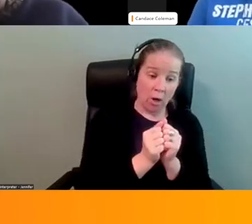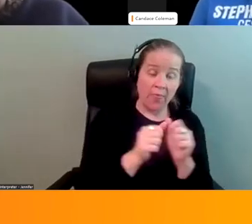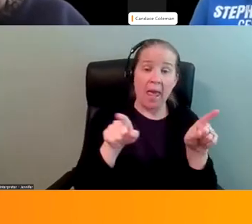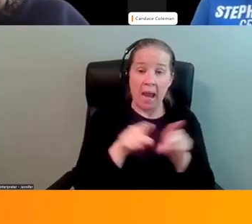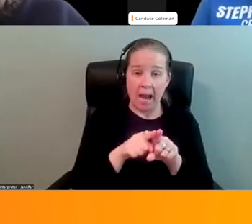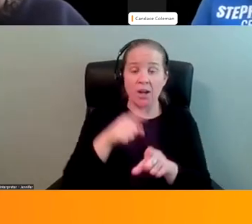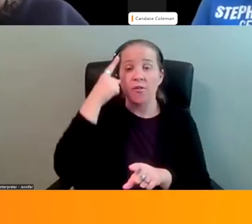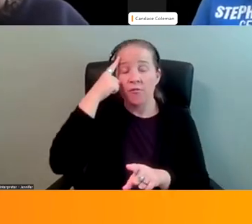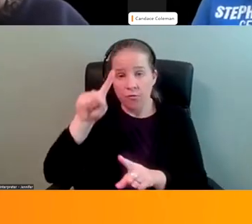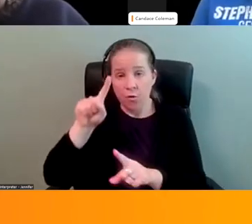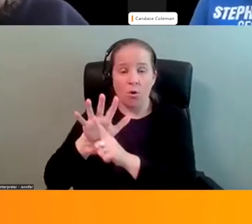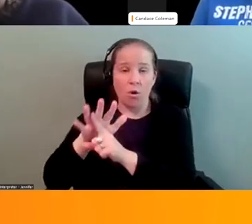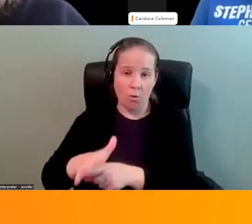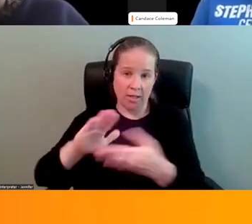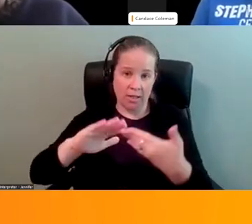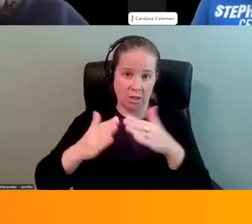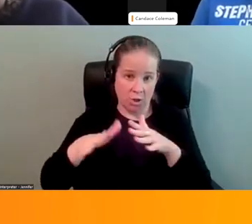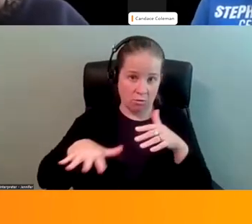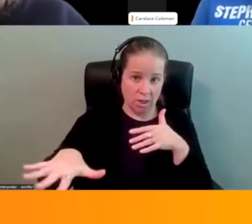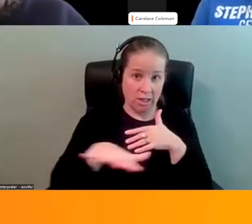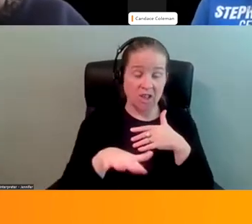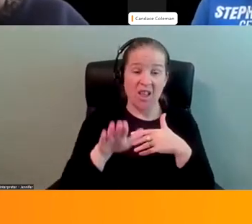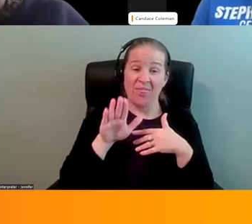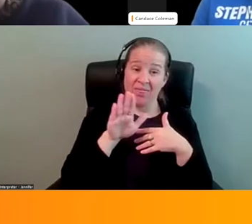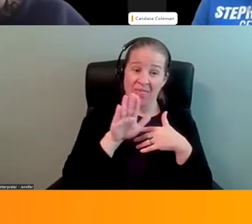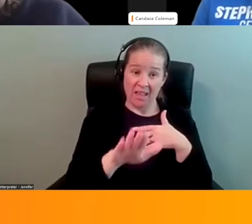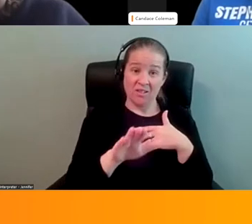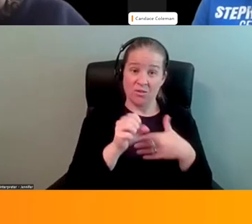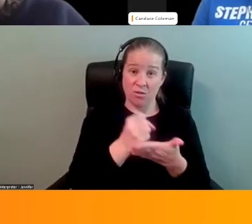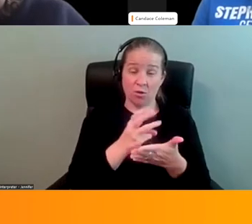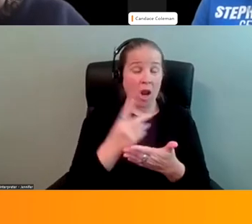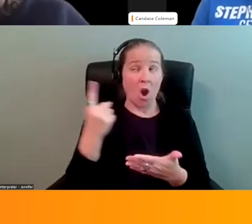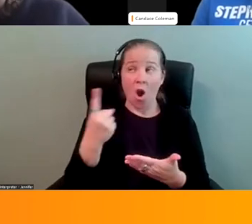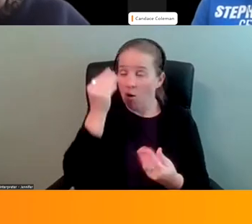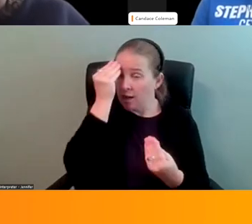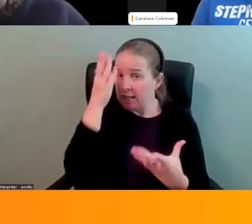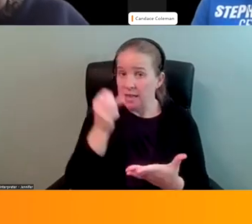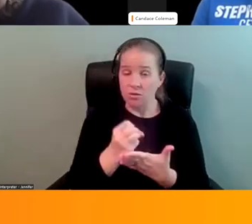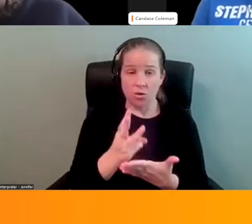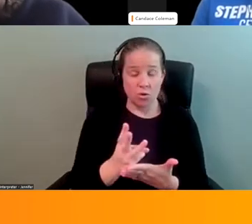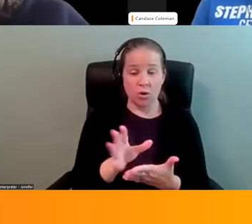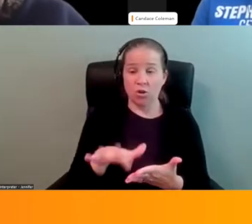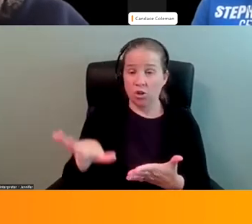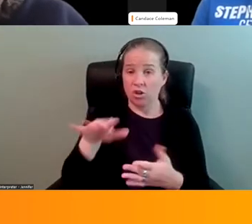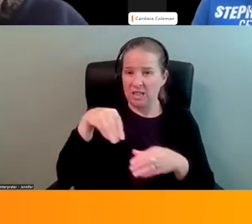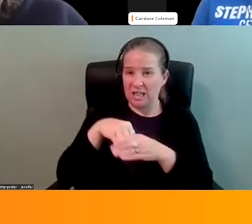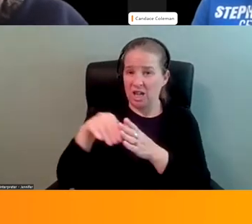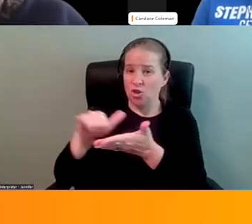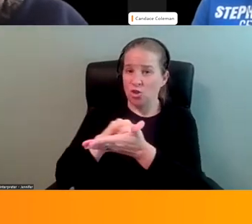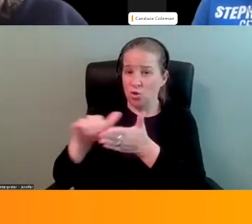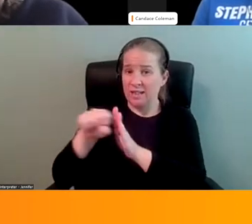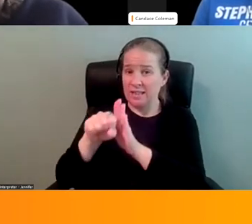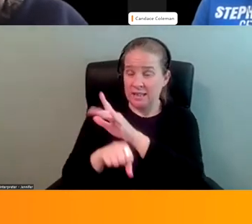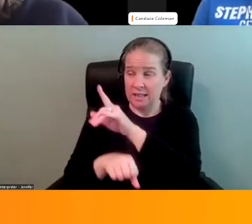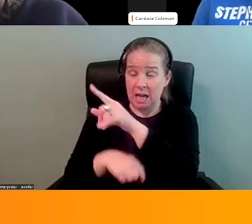communities. So any social worker that is and I always tell social workers that I work with in New York State that like I